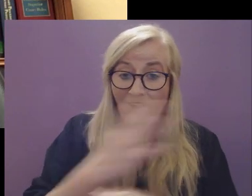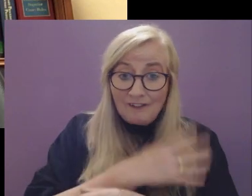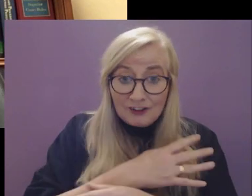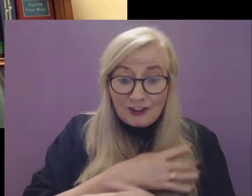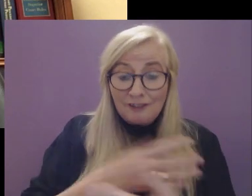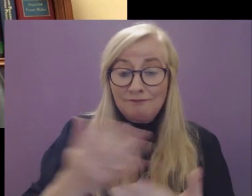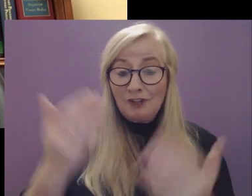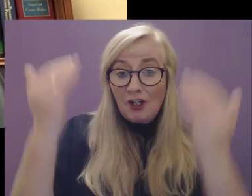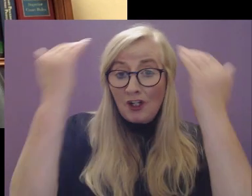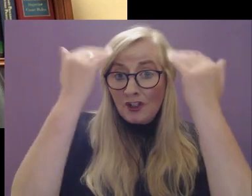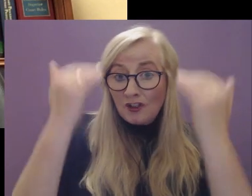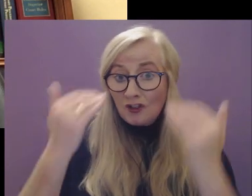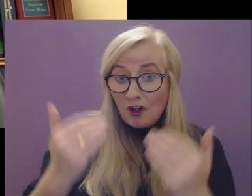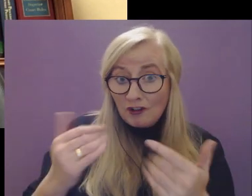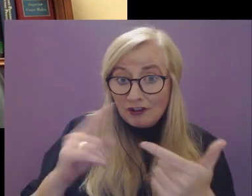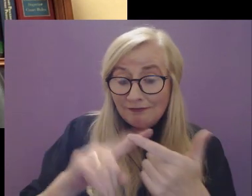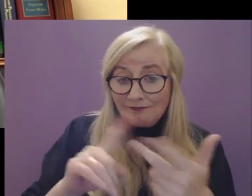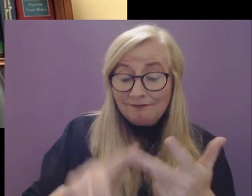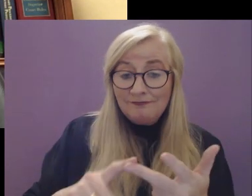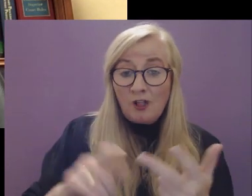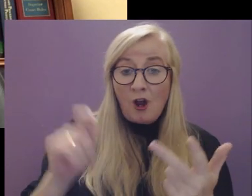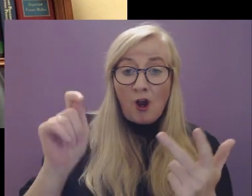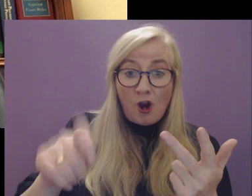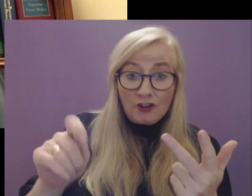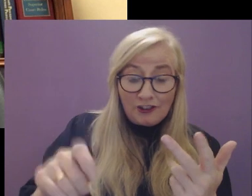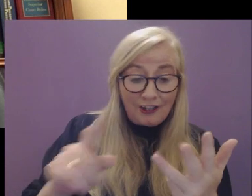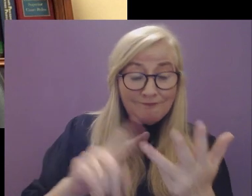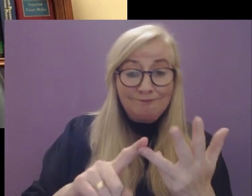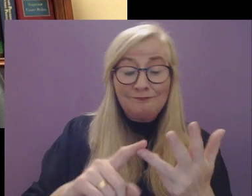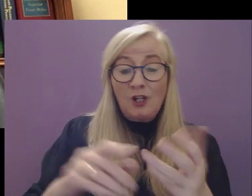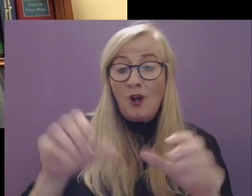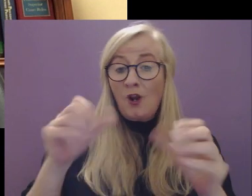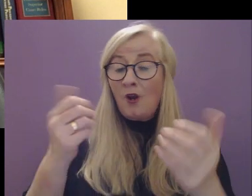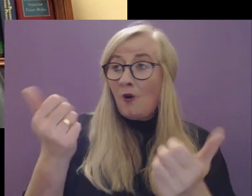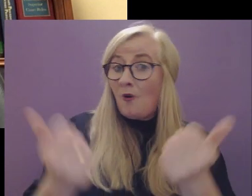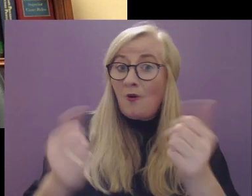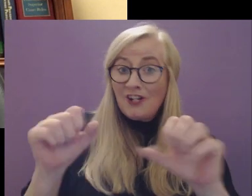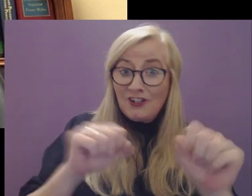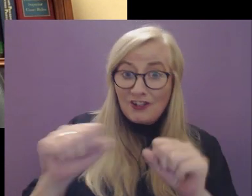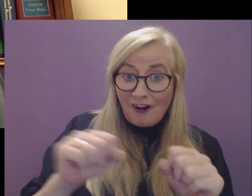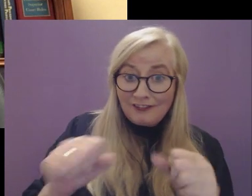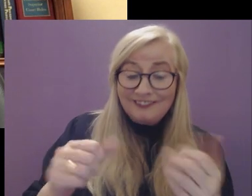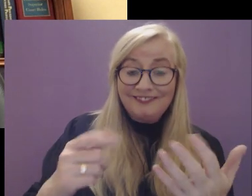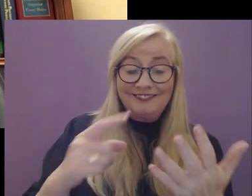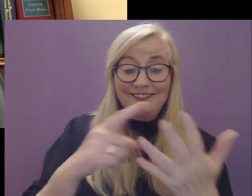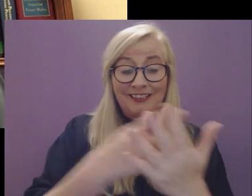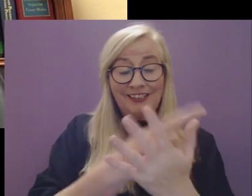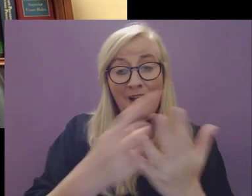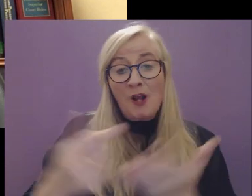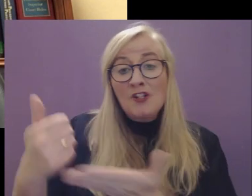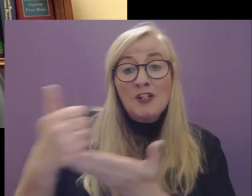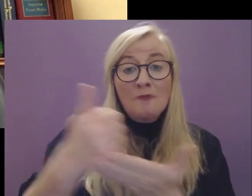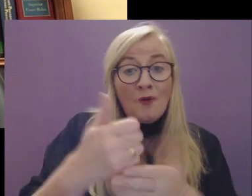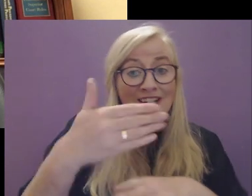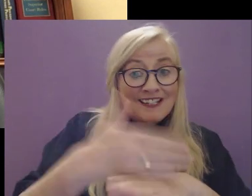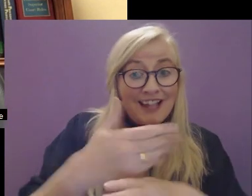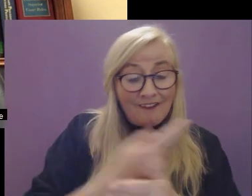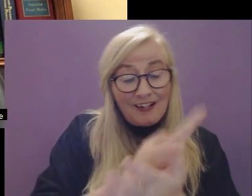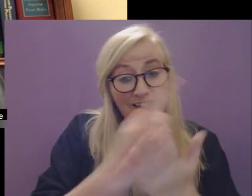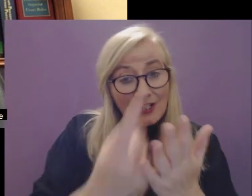Judge, his or her Judicial Assistant or Usher, the Court Service Estates Management and its Support Staff.